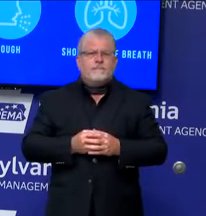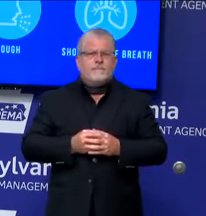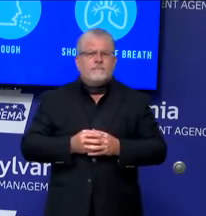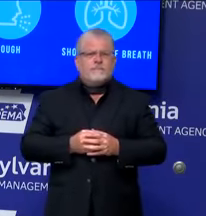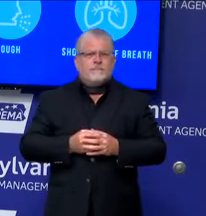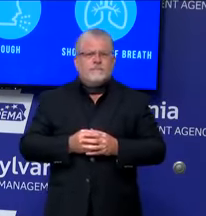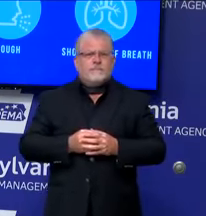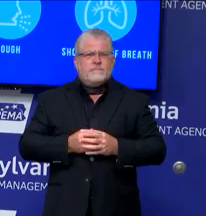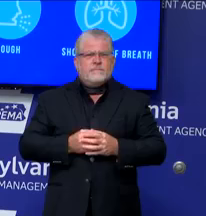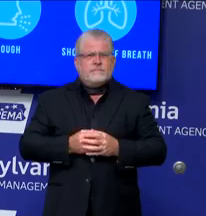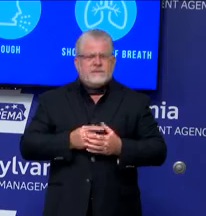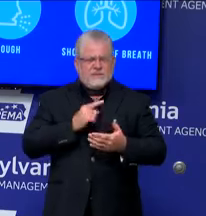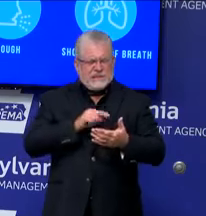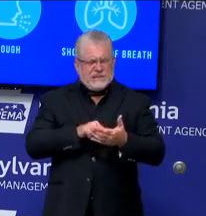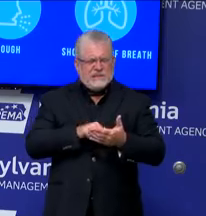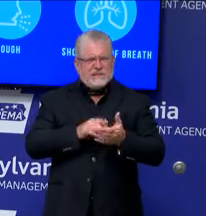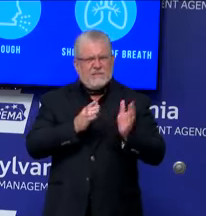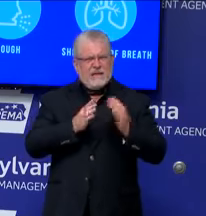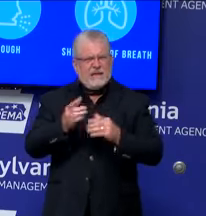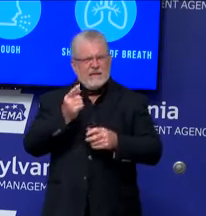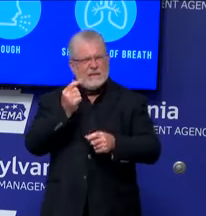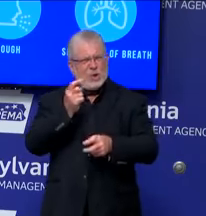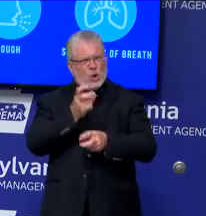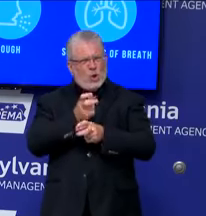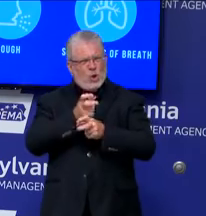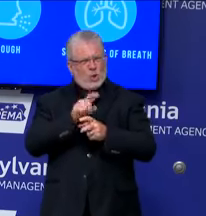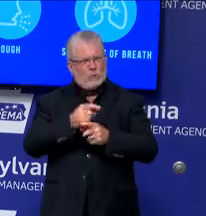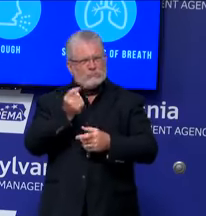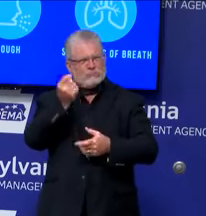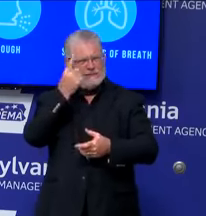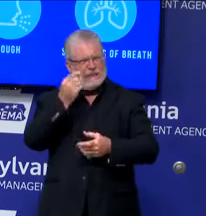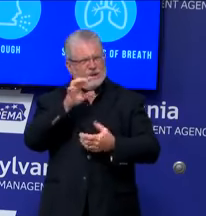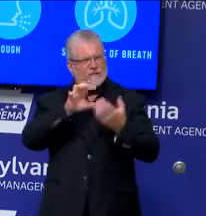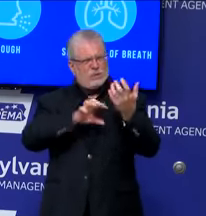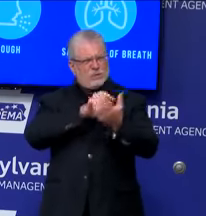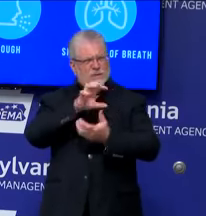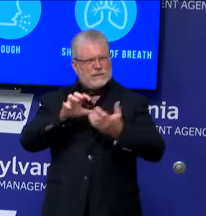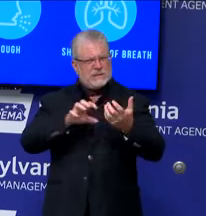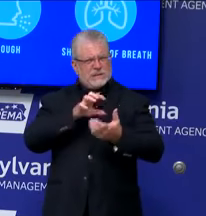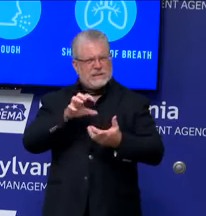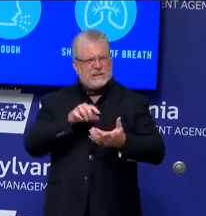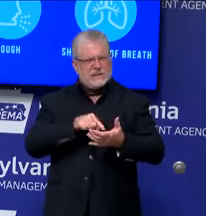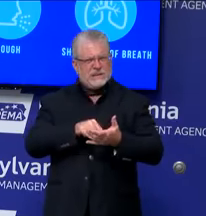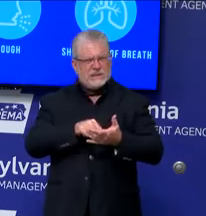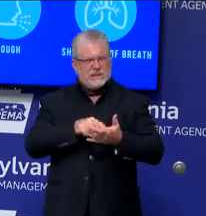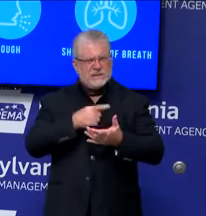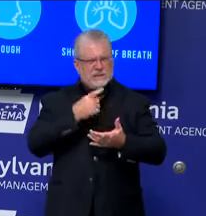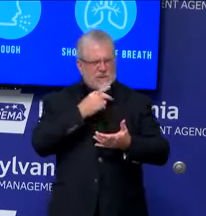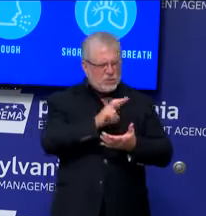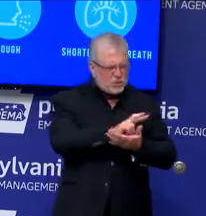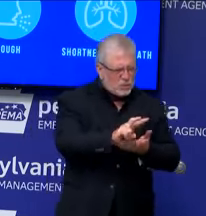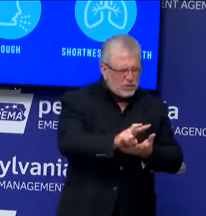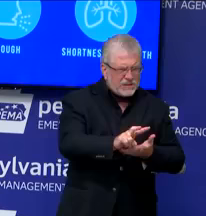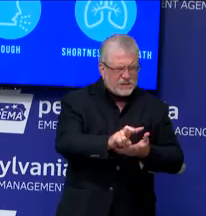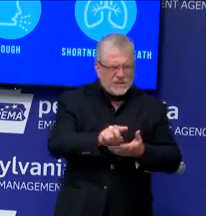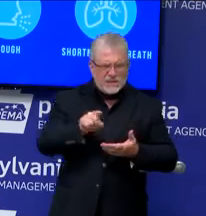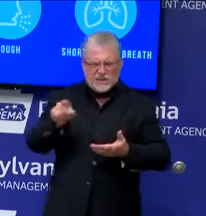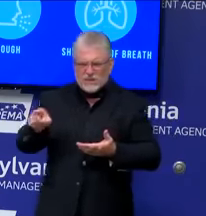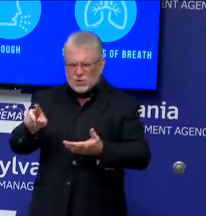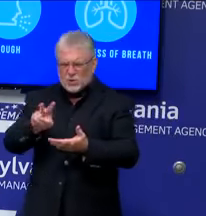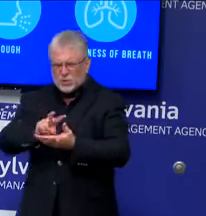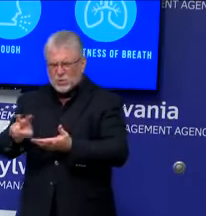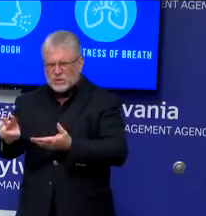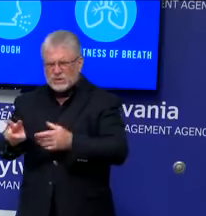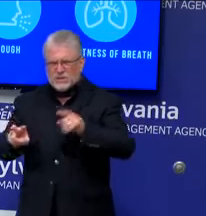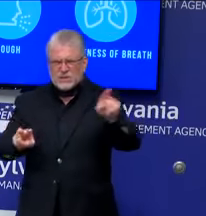and I think it's a little confusing in terms of the various two-week periods, and then there's also that potential